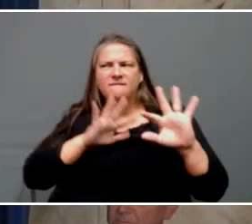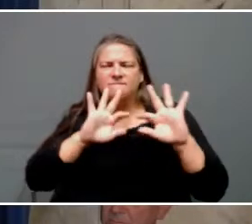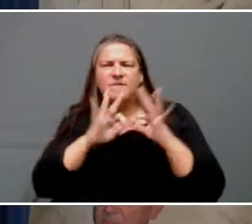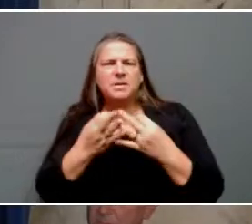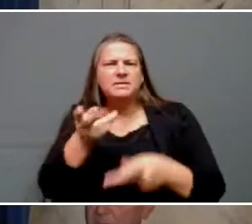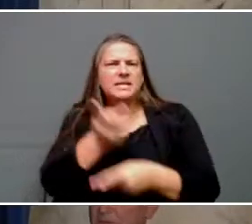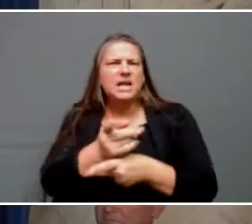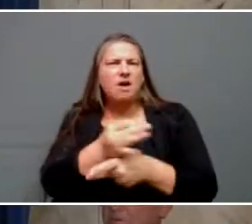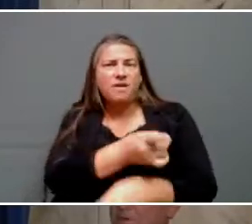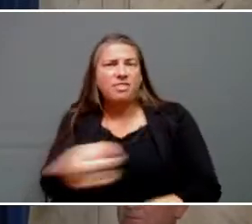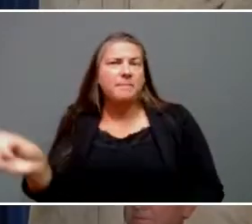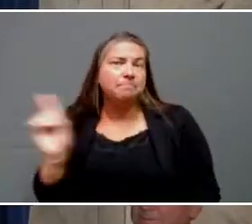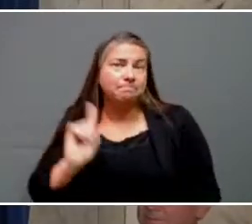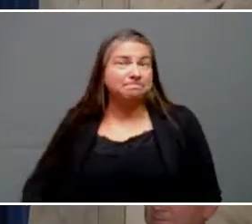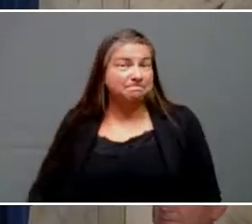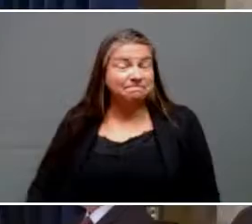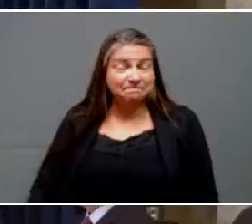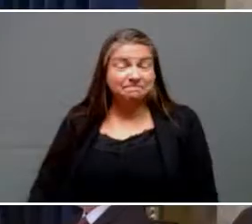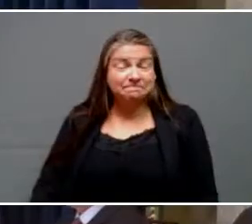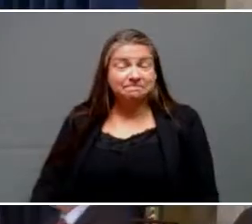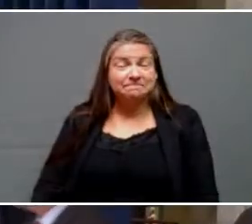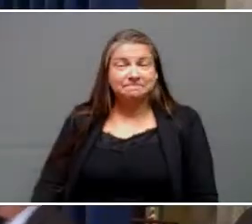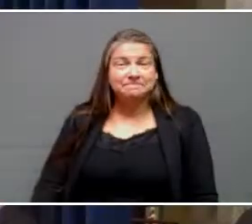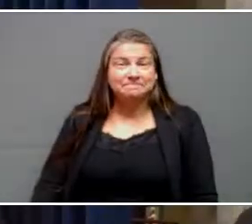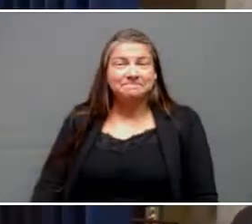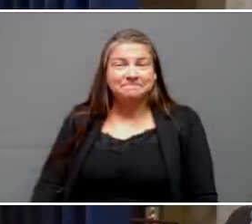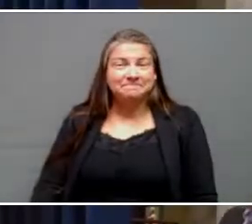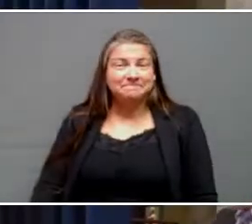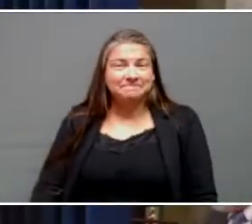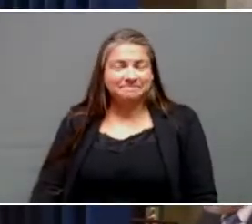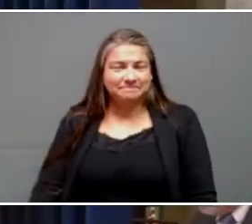Thanks. Okay. Speaker.